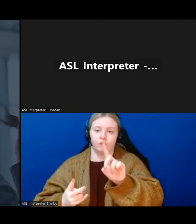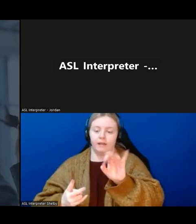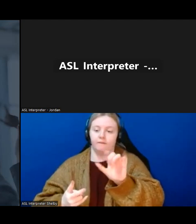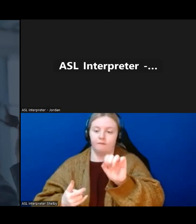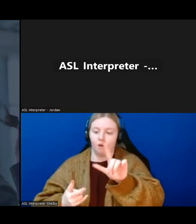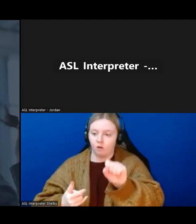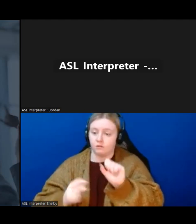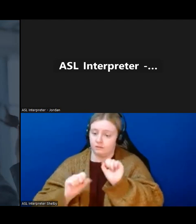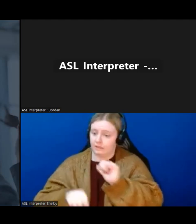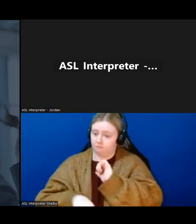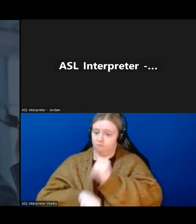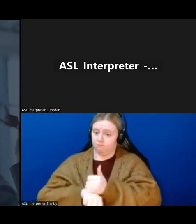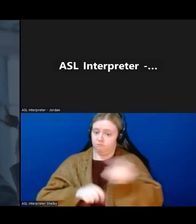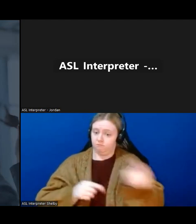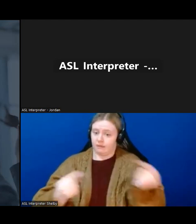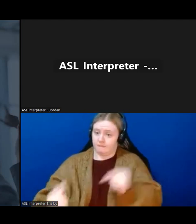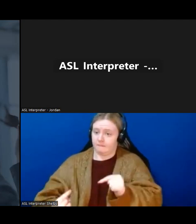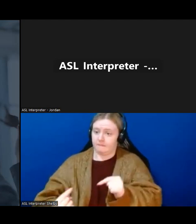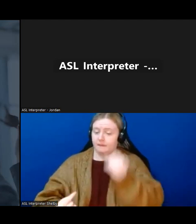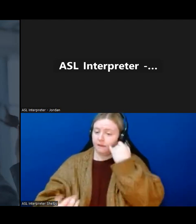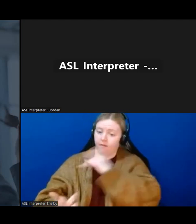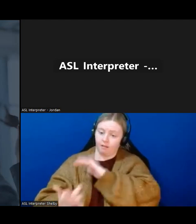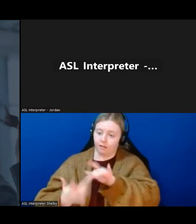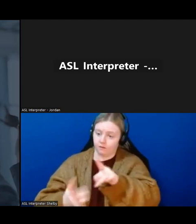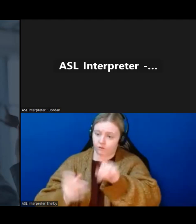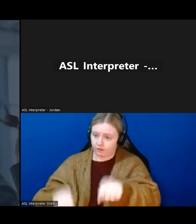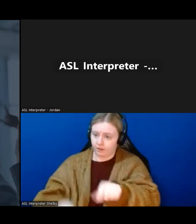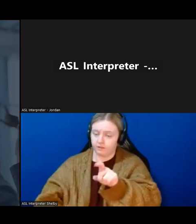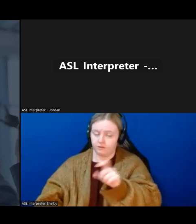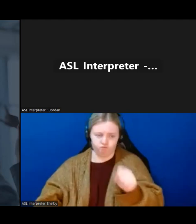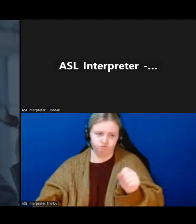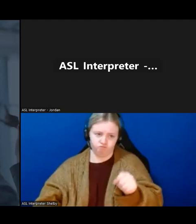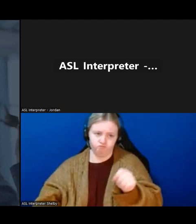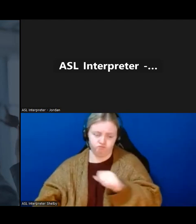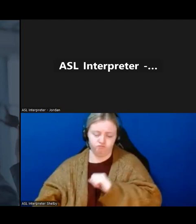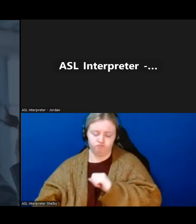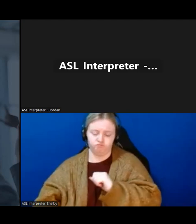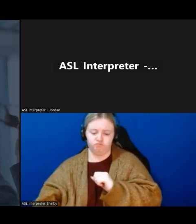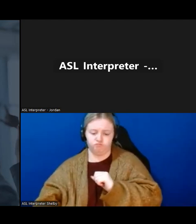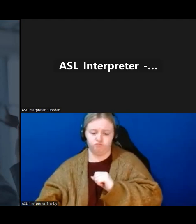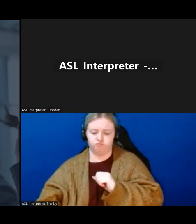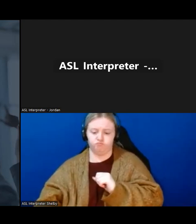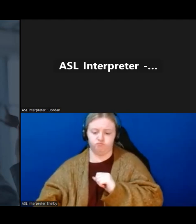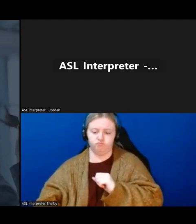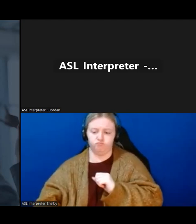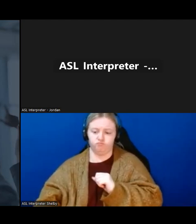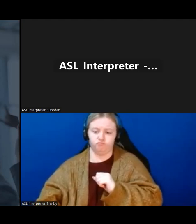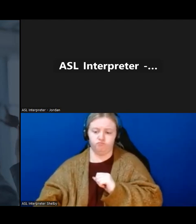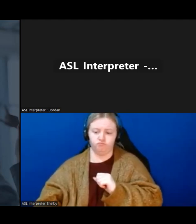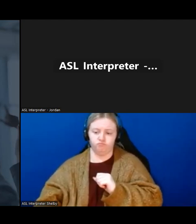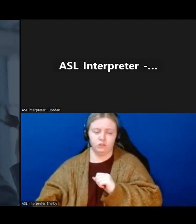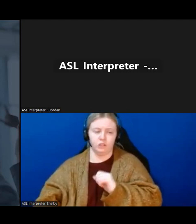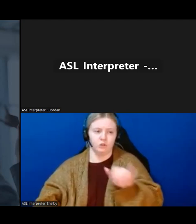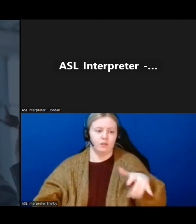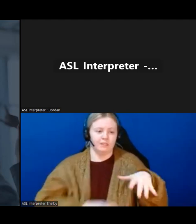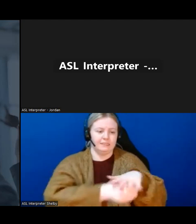you, say, for example? Yes. So just although our regional trainers, I'm not sure